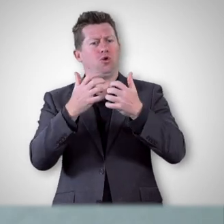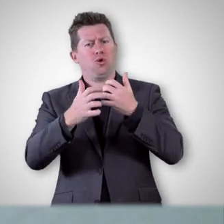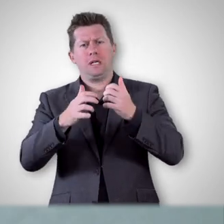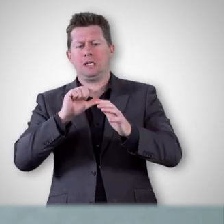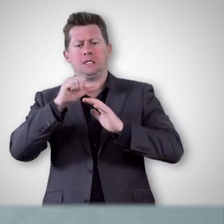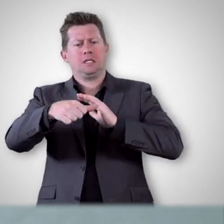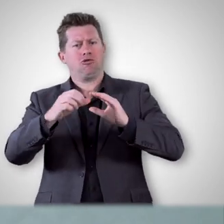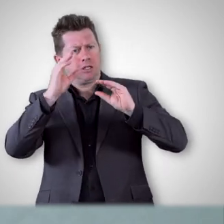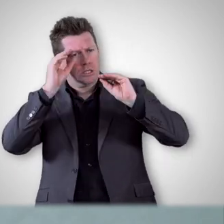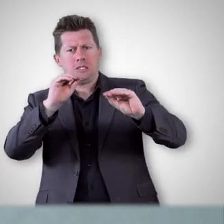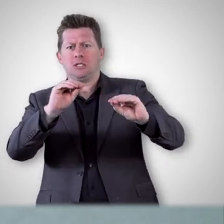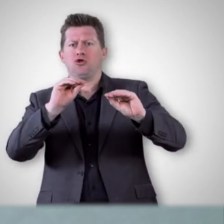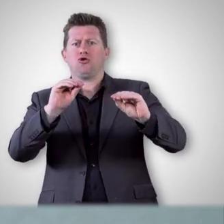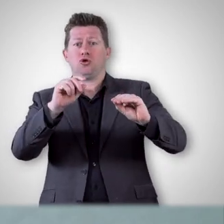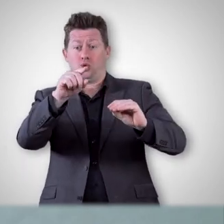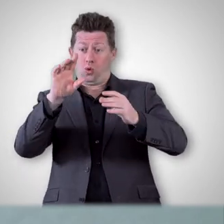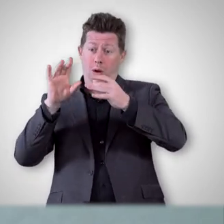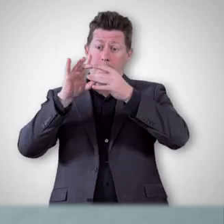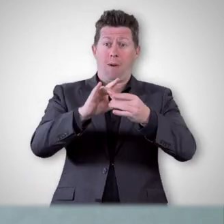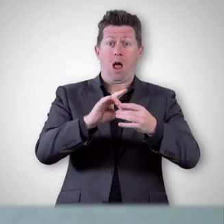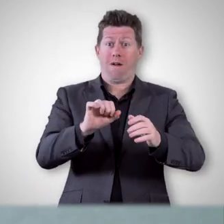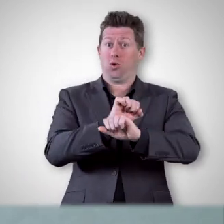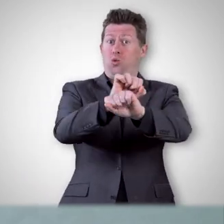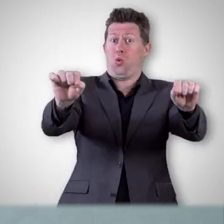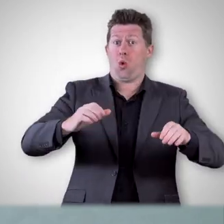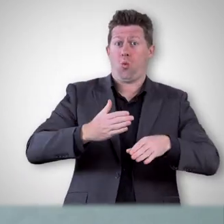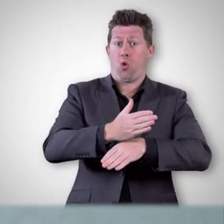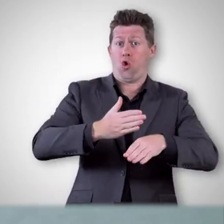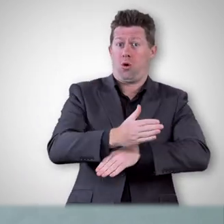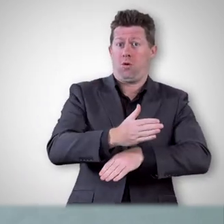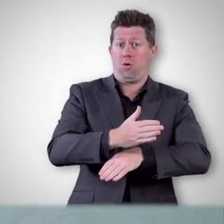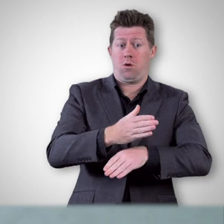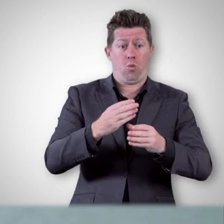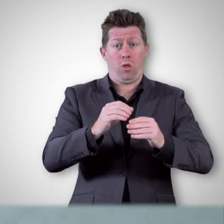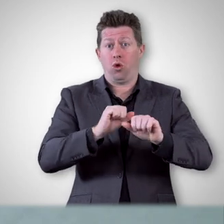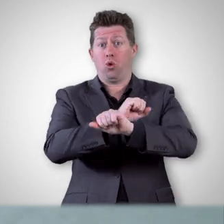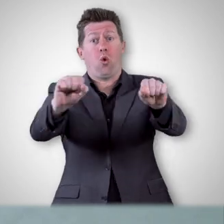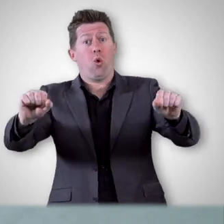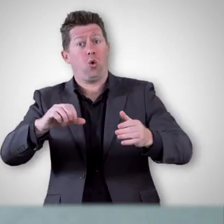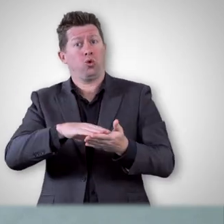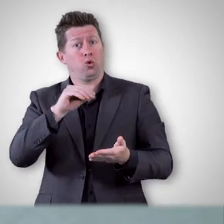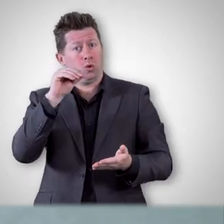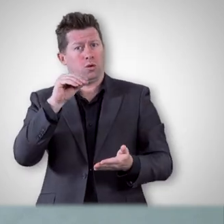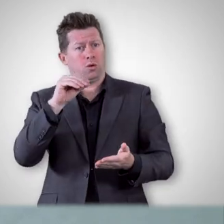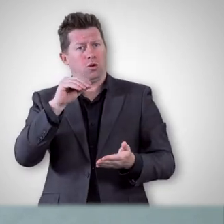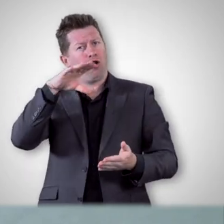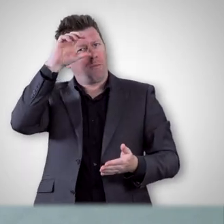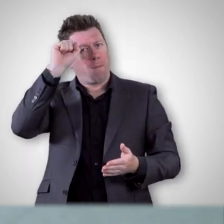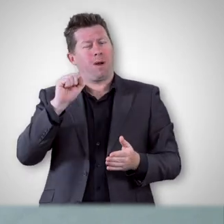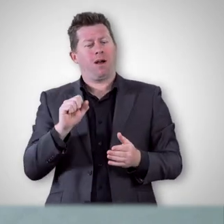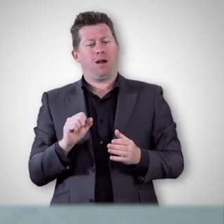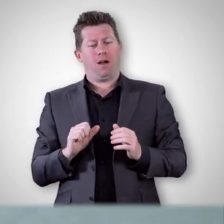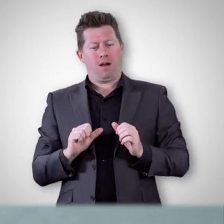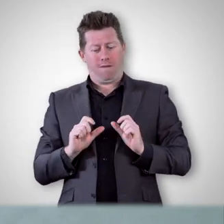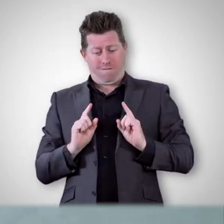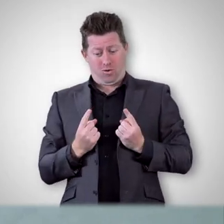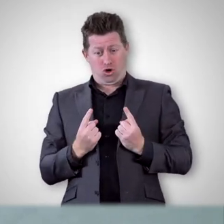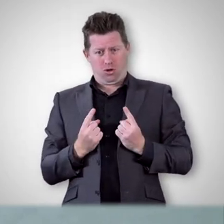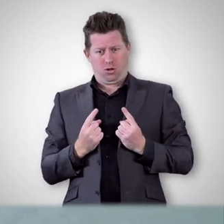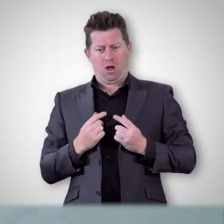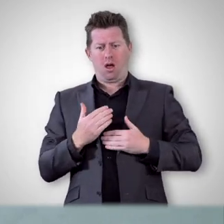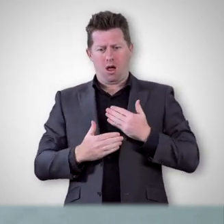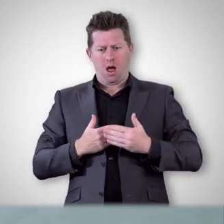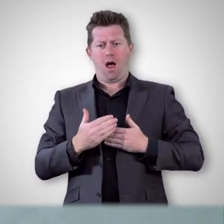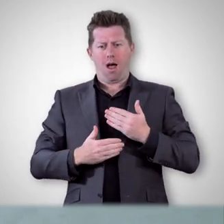As you complete this e-learning program and apply UDL principles in your interactions with learners, remember that you can start small